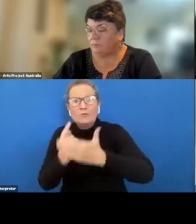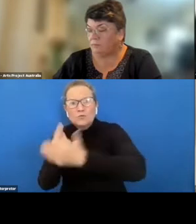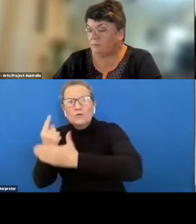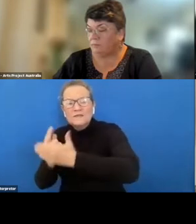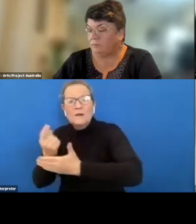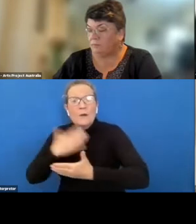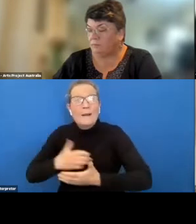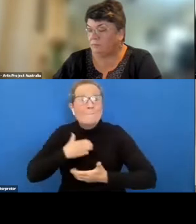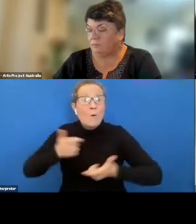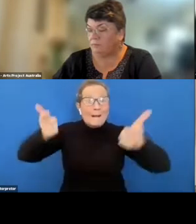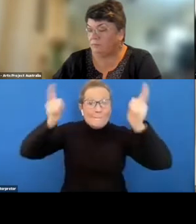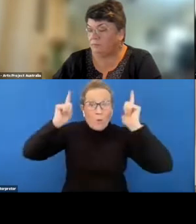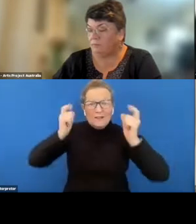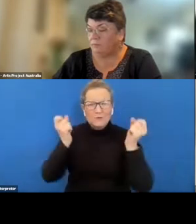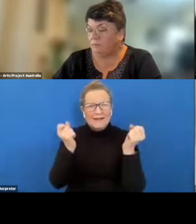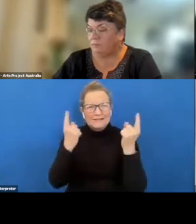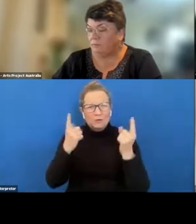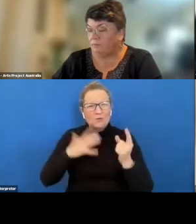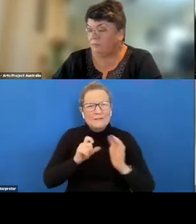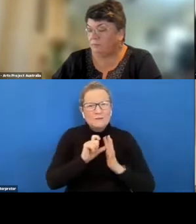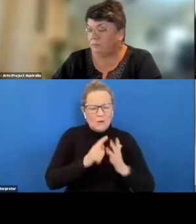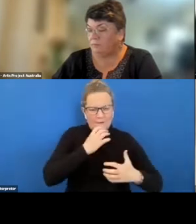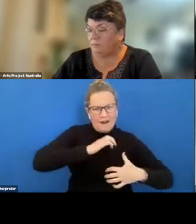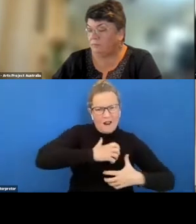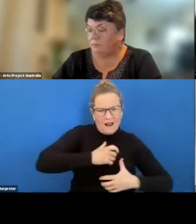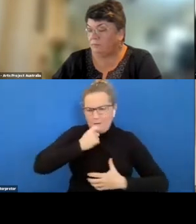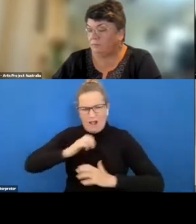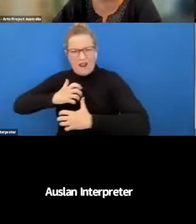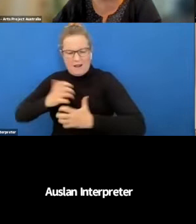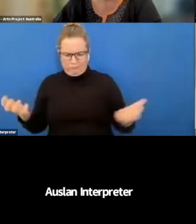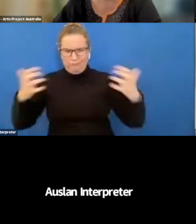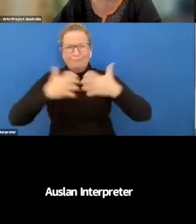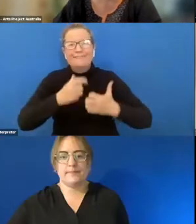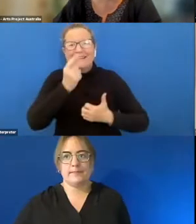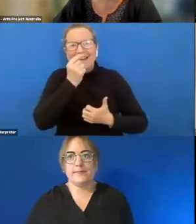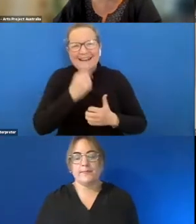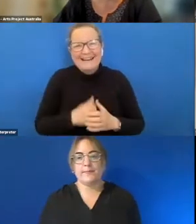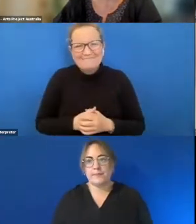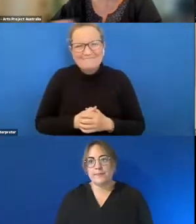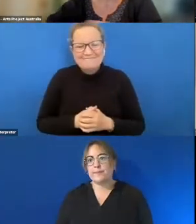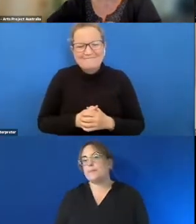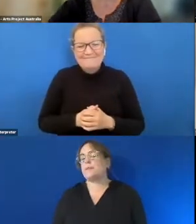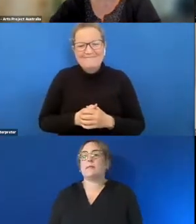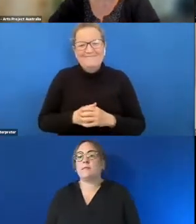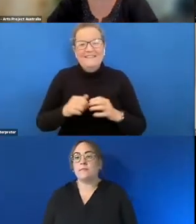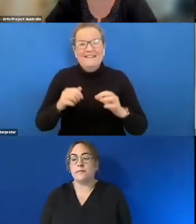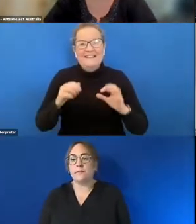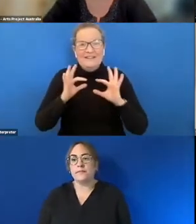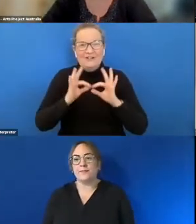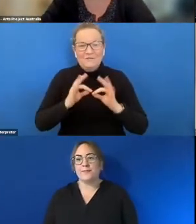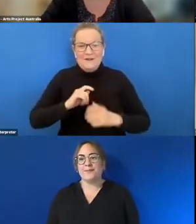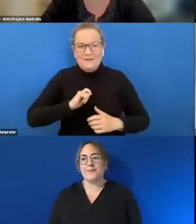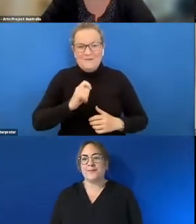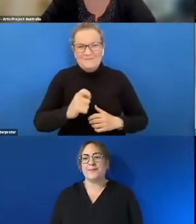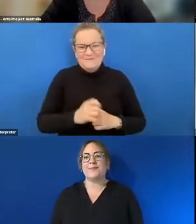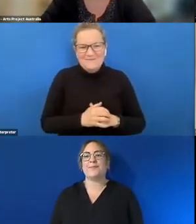understand what's required thank you tamsin great now vicky question for you